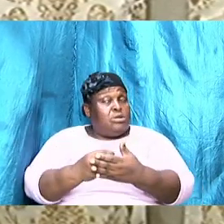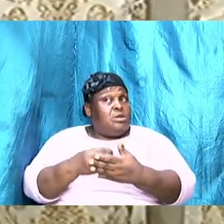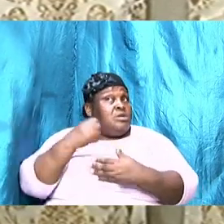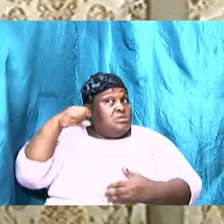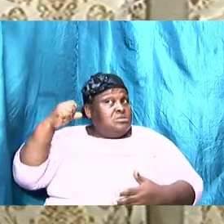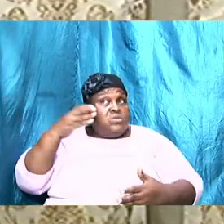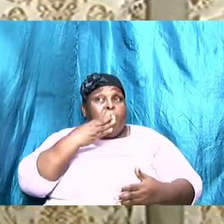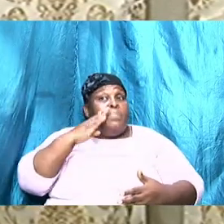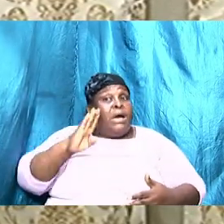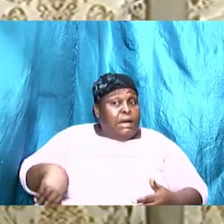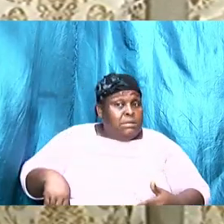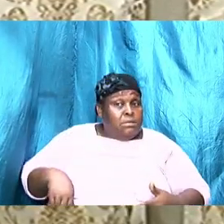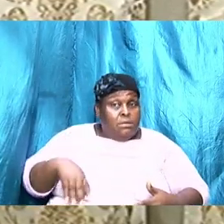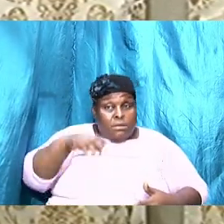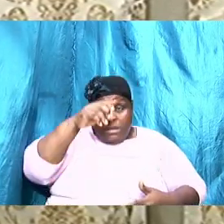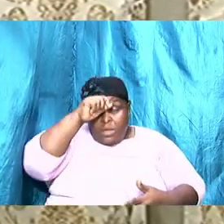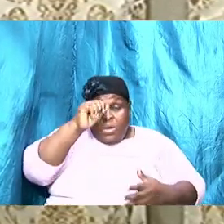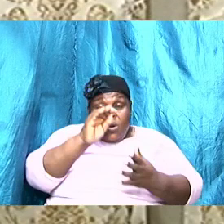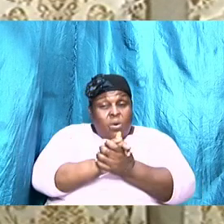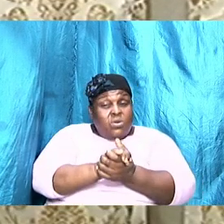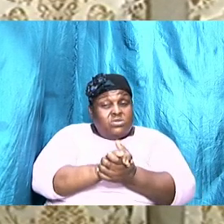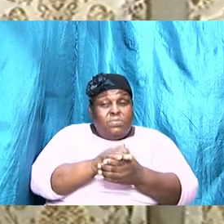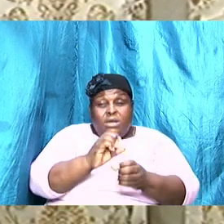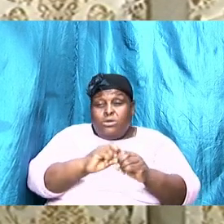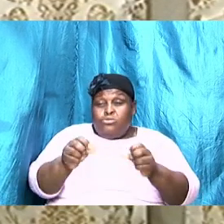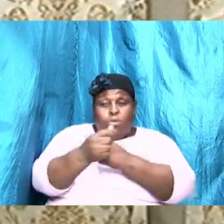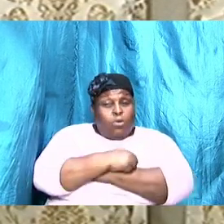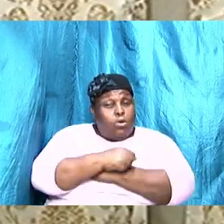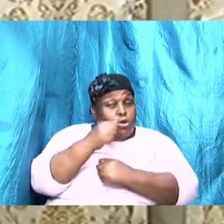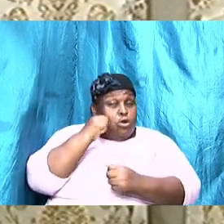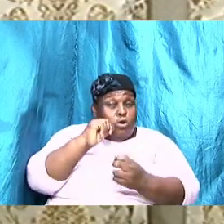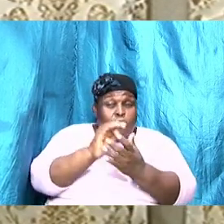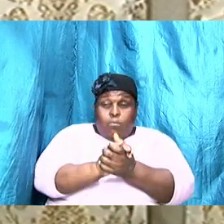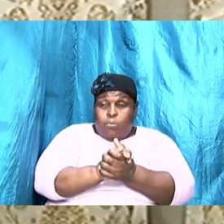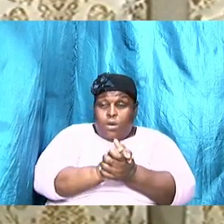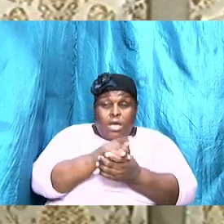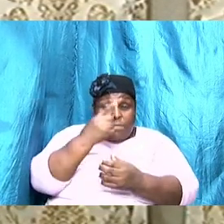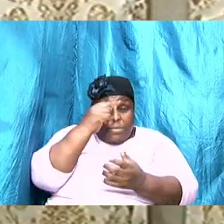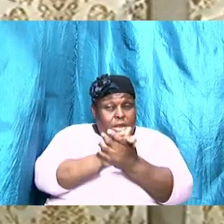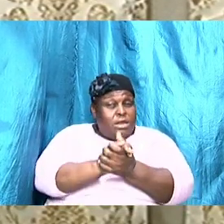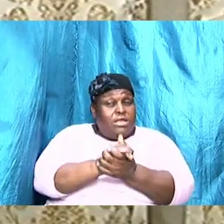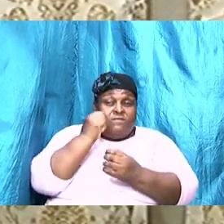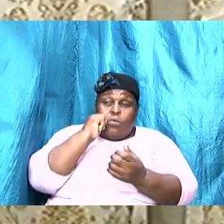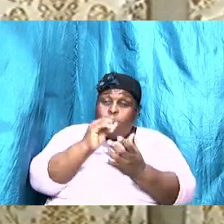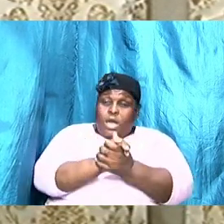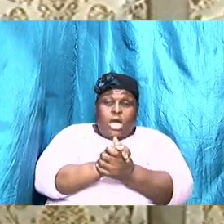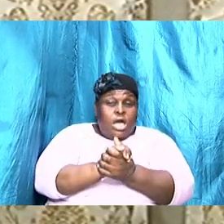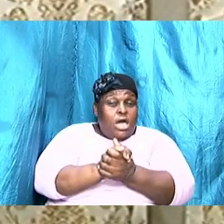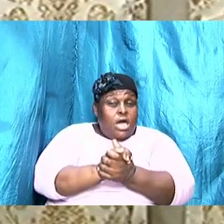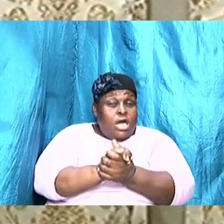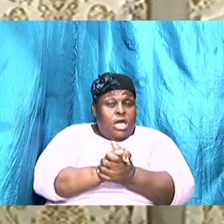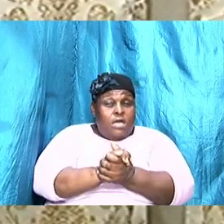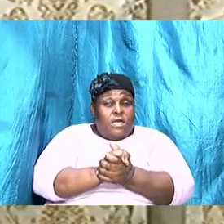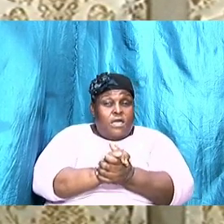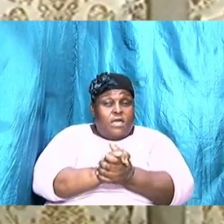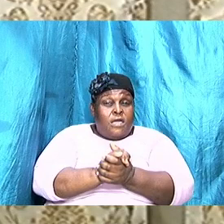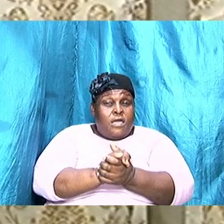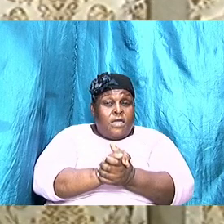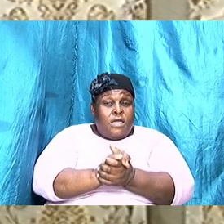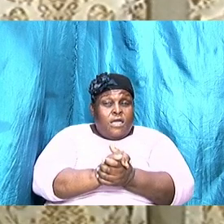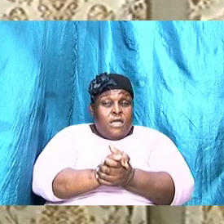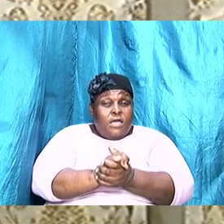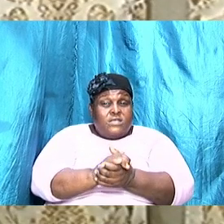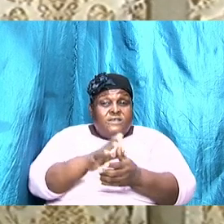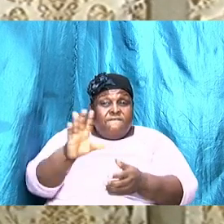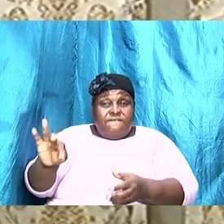husbands don't like their wives again because they believe that the wife is hiding money over